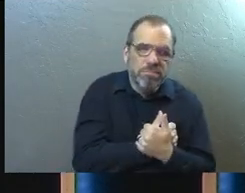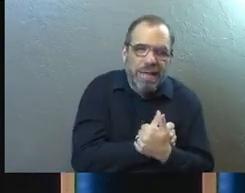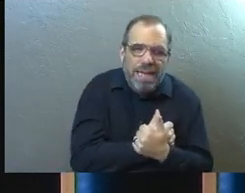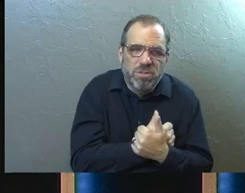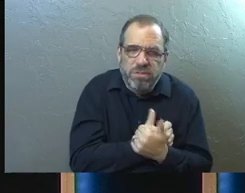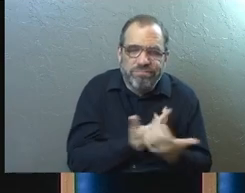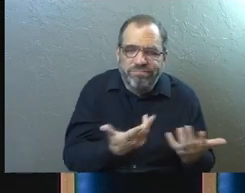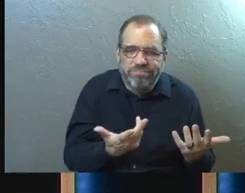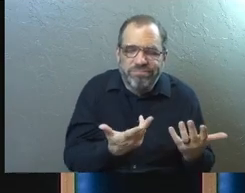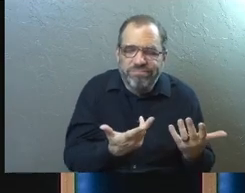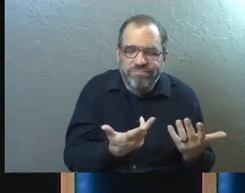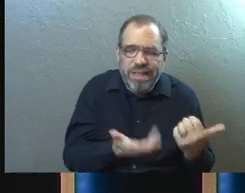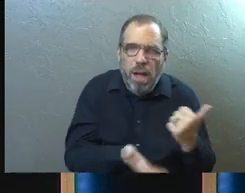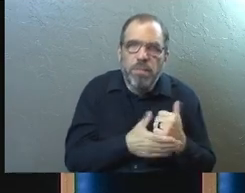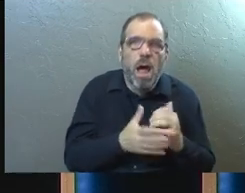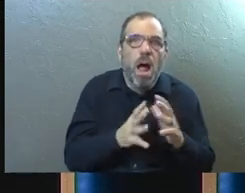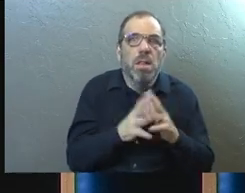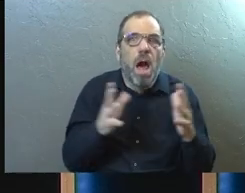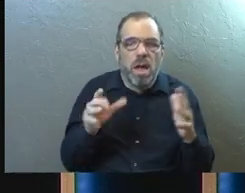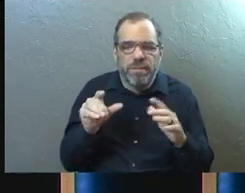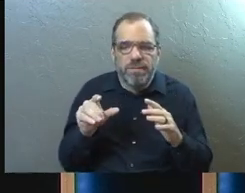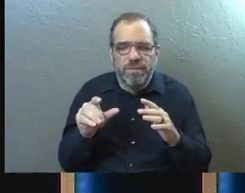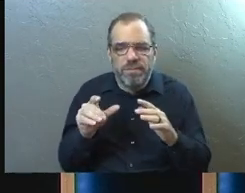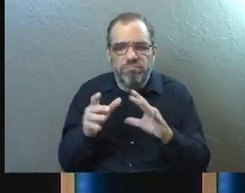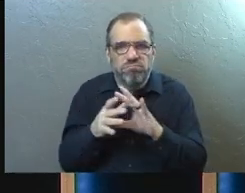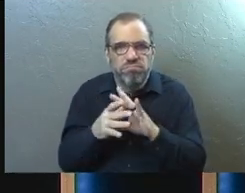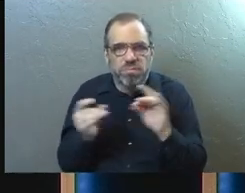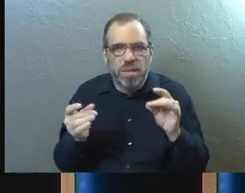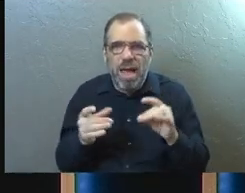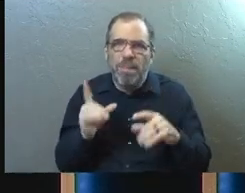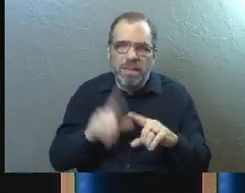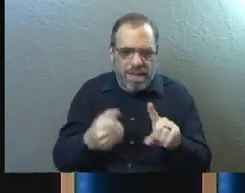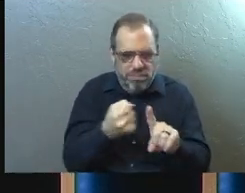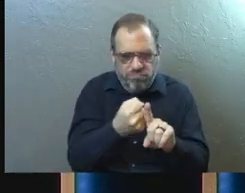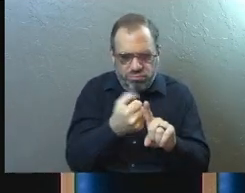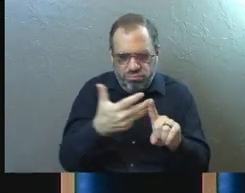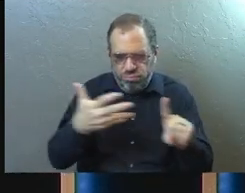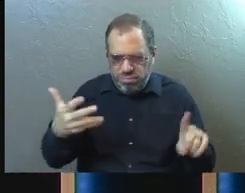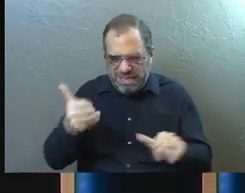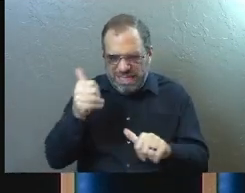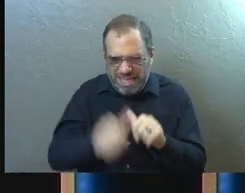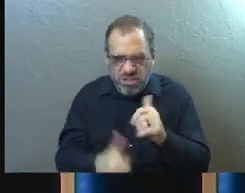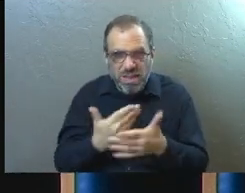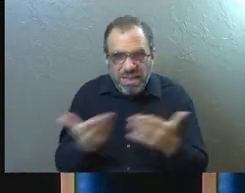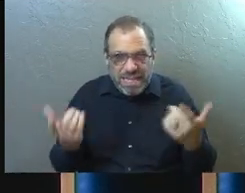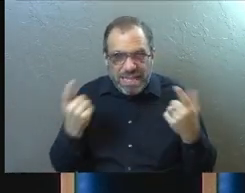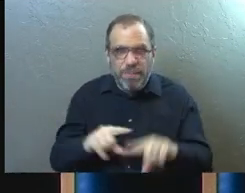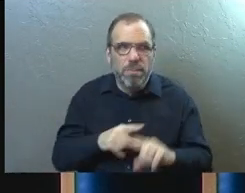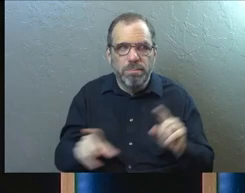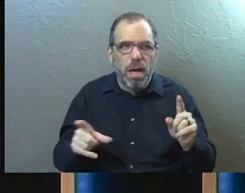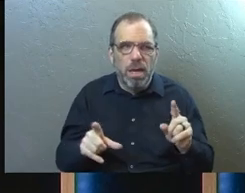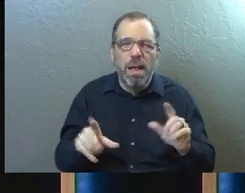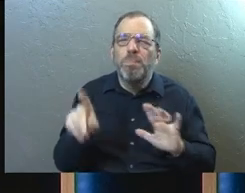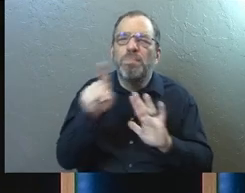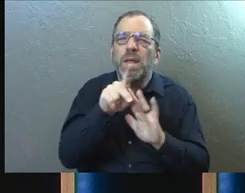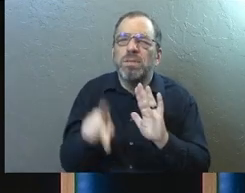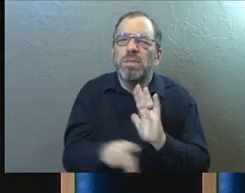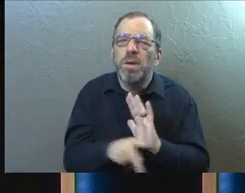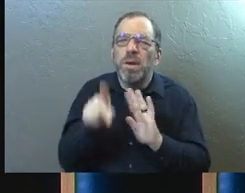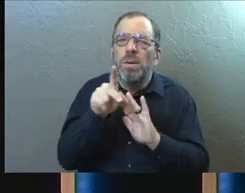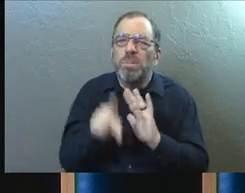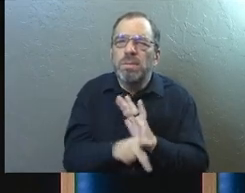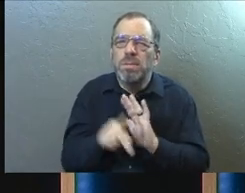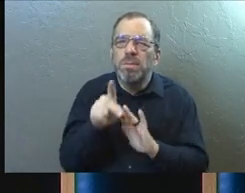what's happening here. And there's a lot of nuance in that. And we can't break down every single variable that happens in there. But I think there's a principle that